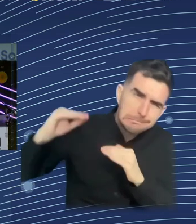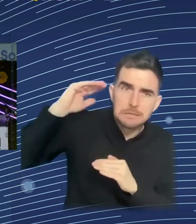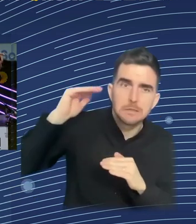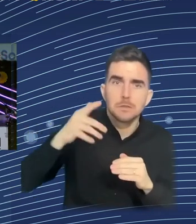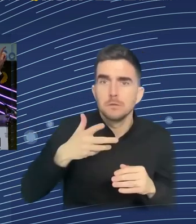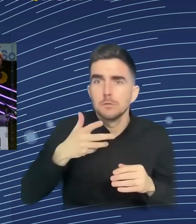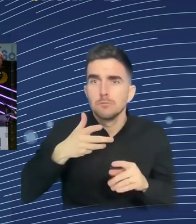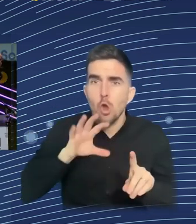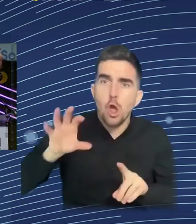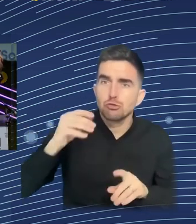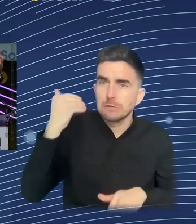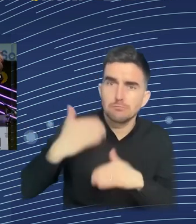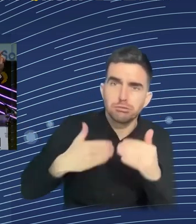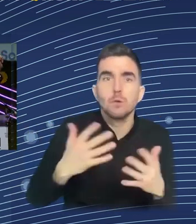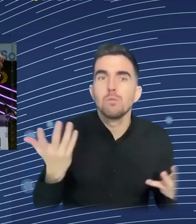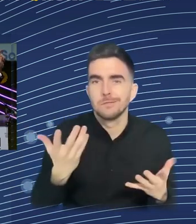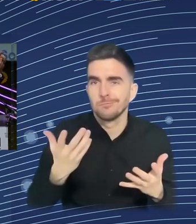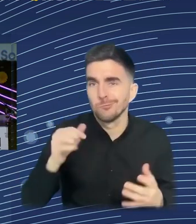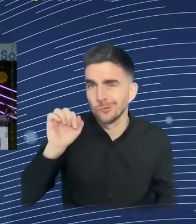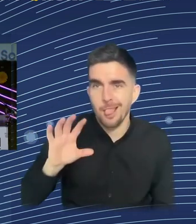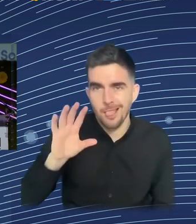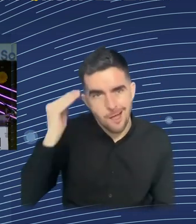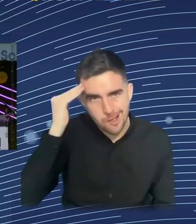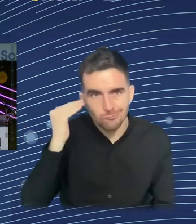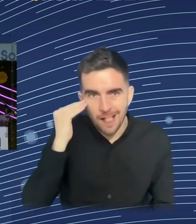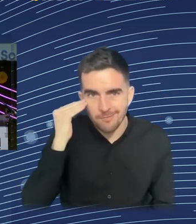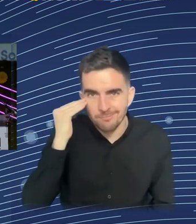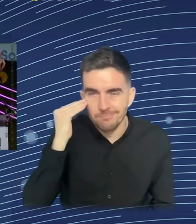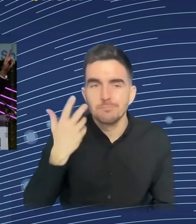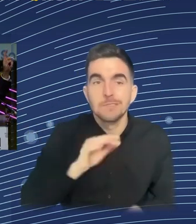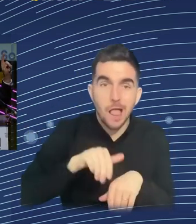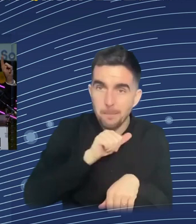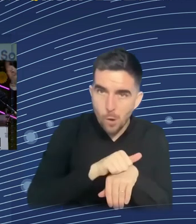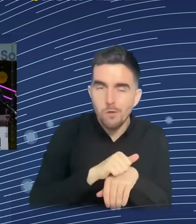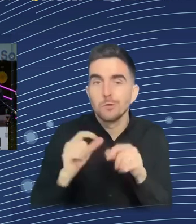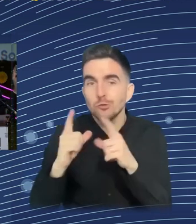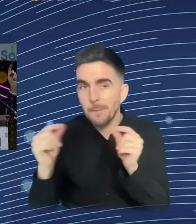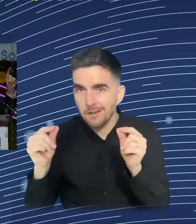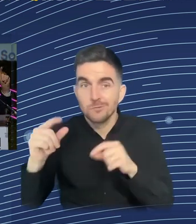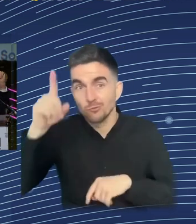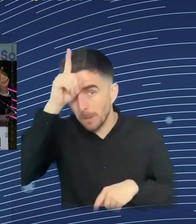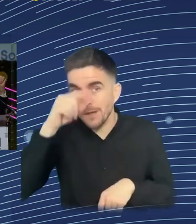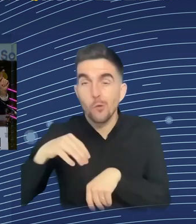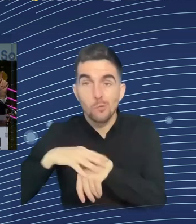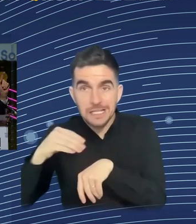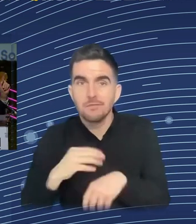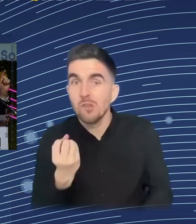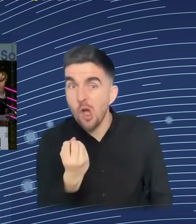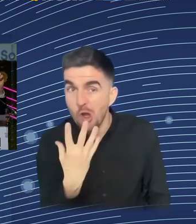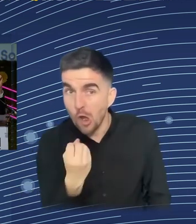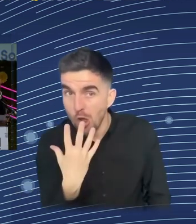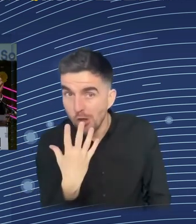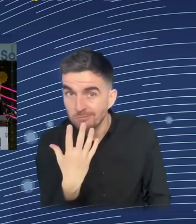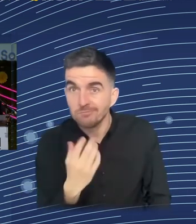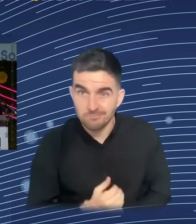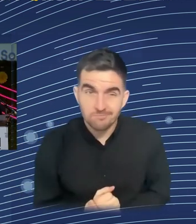Japan, Germany, Sweden, Hong Kong, also chips. Those countries are also the biggest exporters, and they have